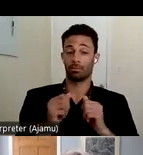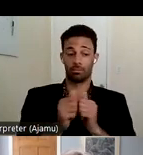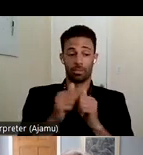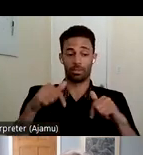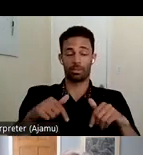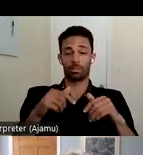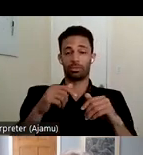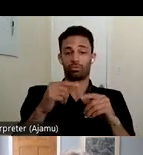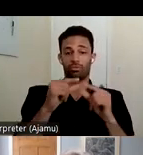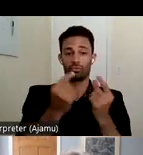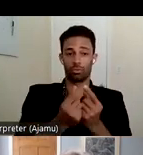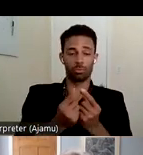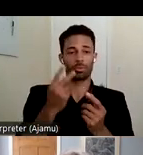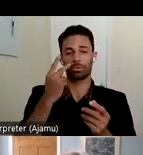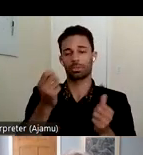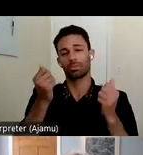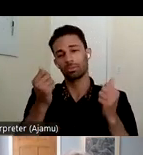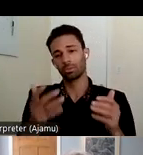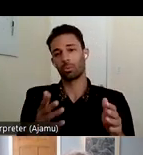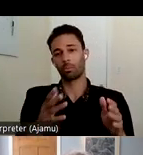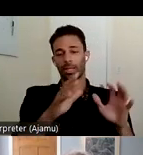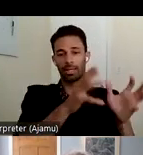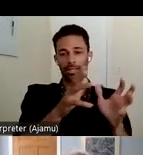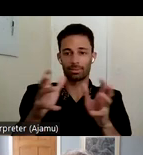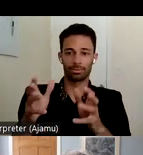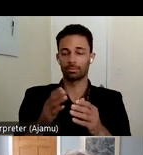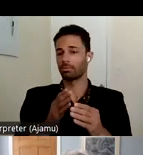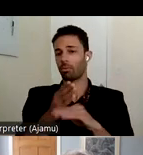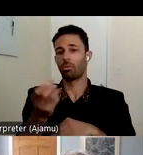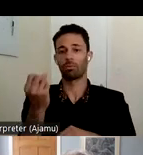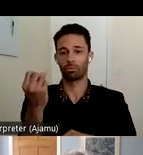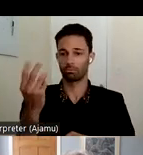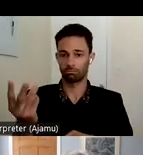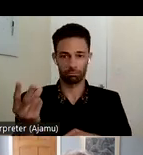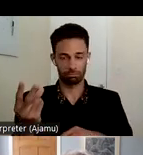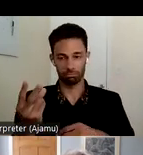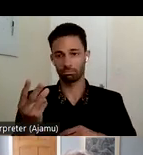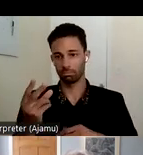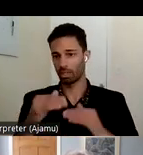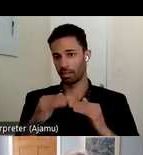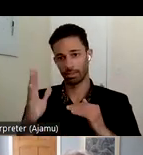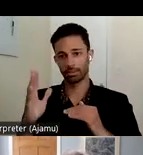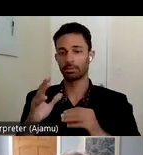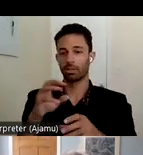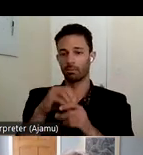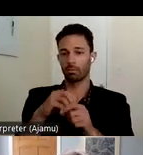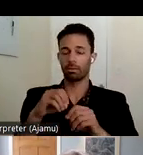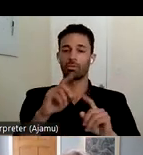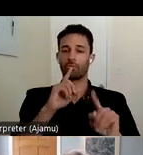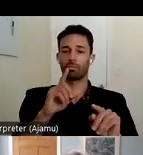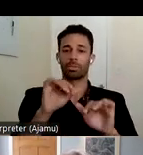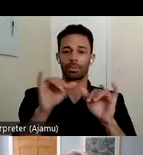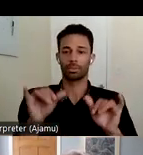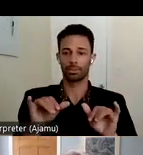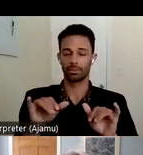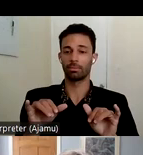that there are so many entities uh over a dozen at least that are involved in our reporting system and even those